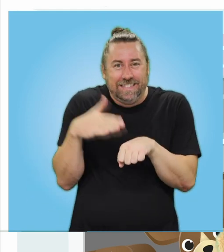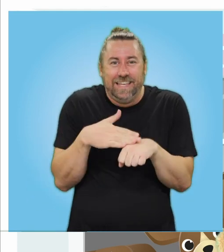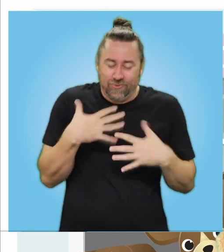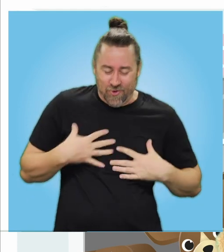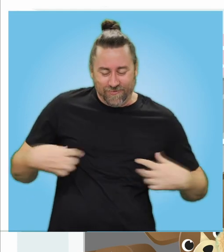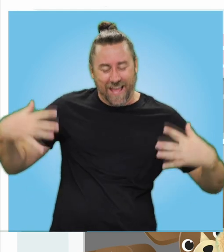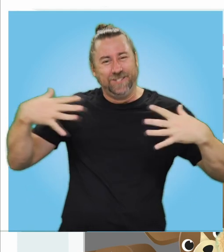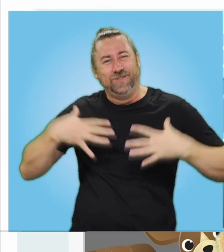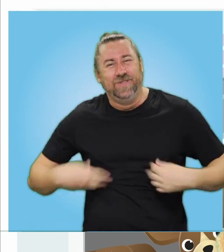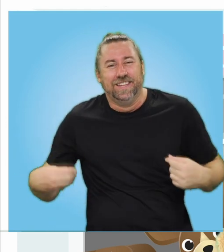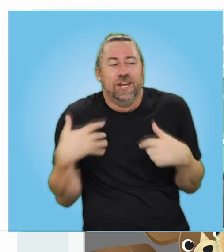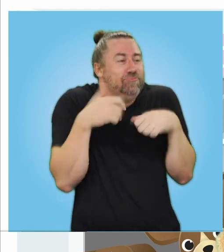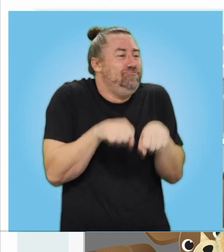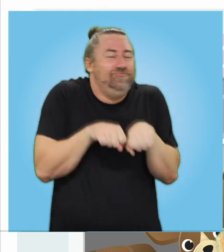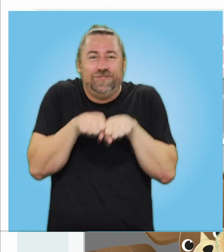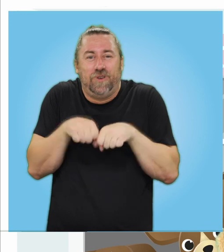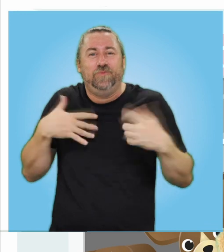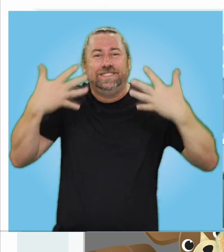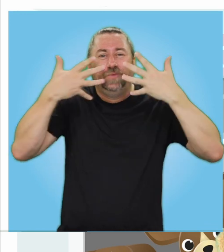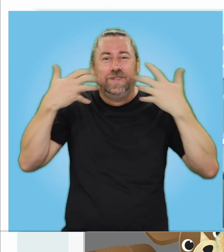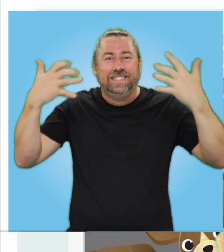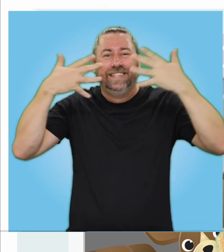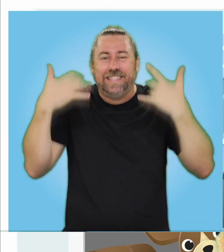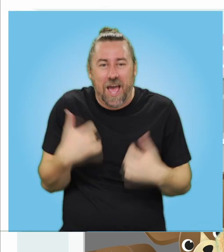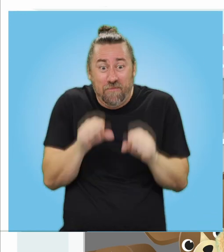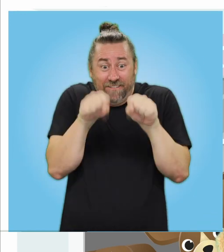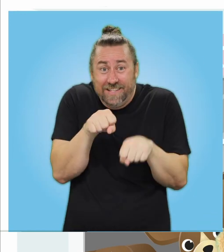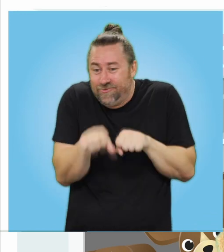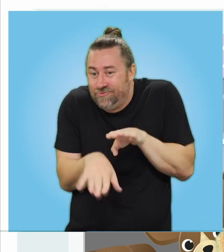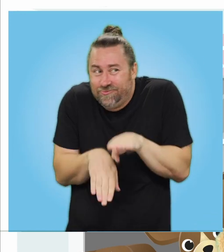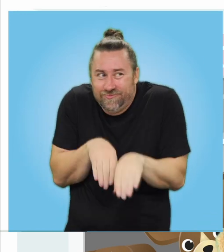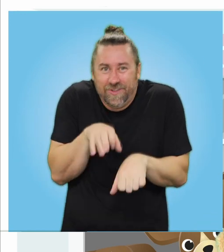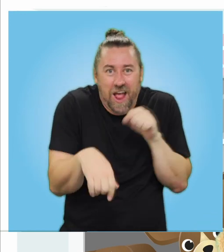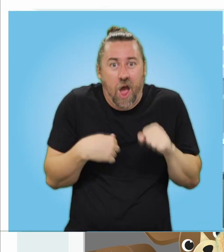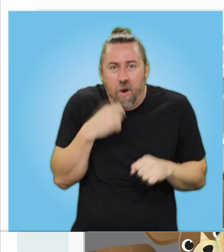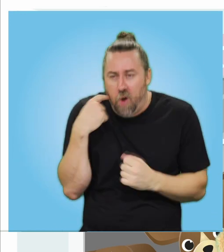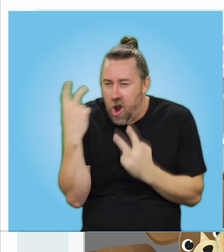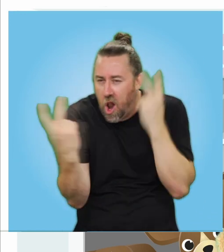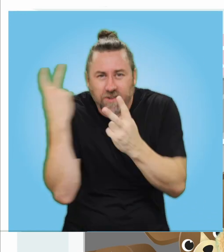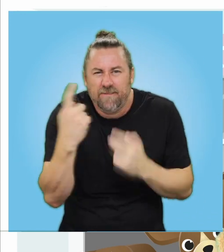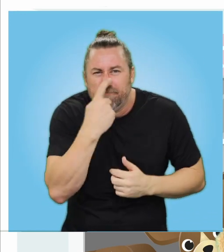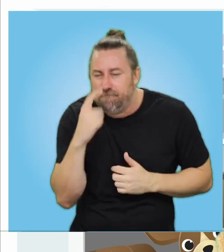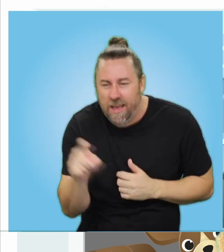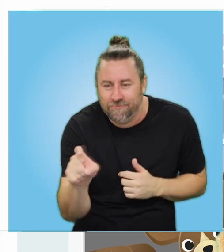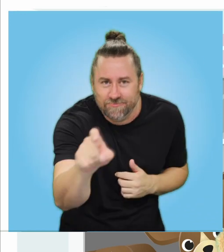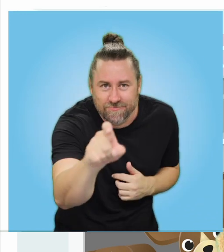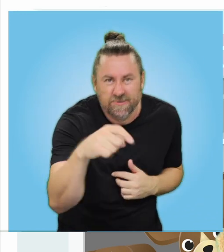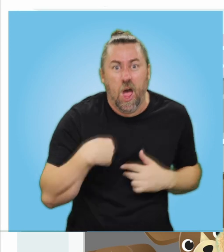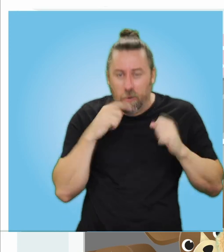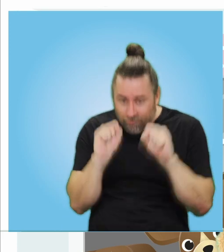kitty, soft and sweet. Here are my whiskers, here are my feet. When I go out hunting, mice